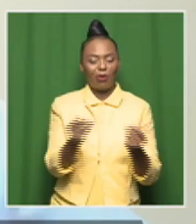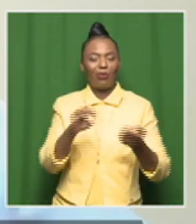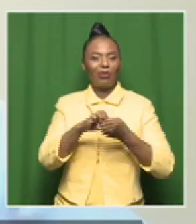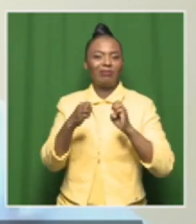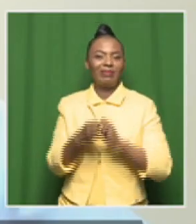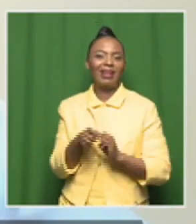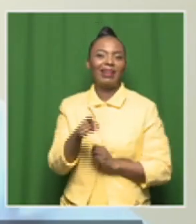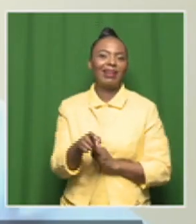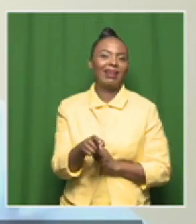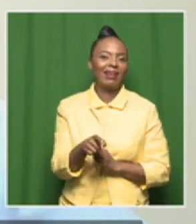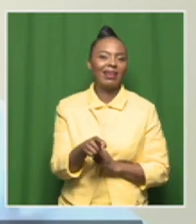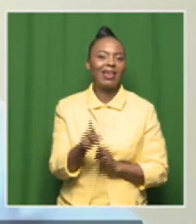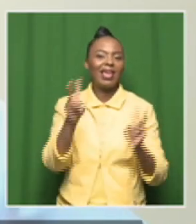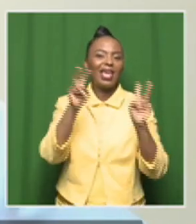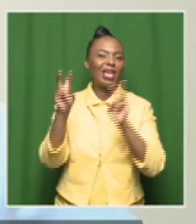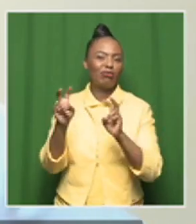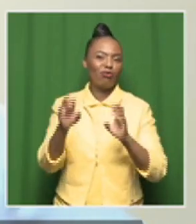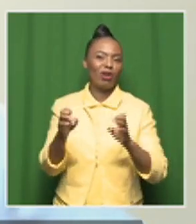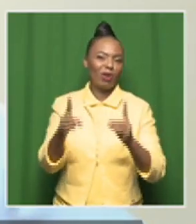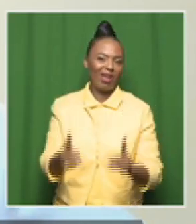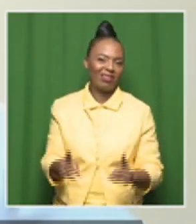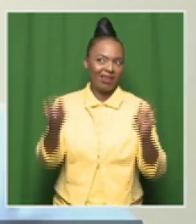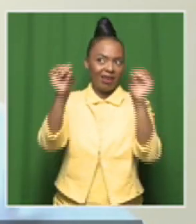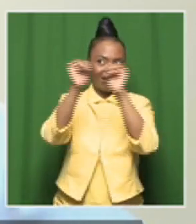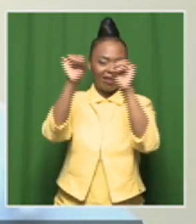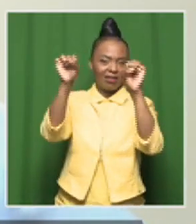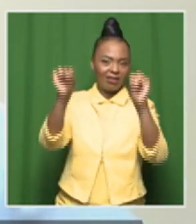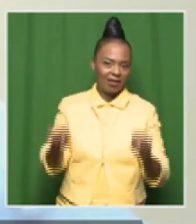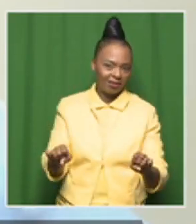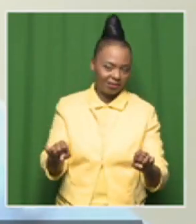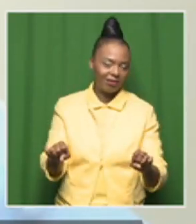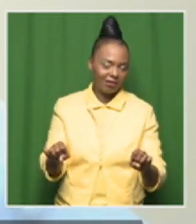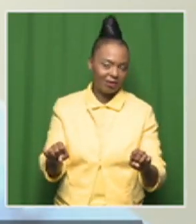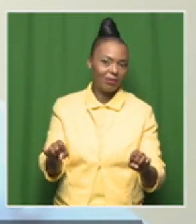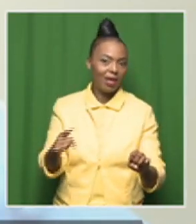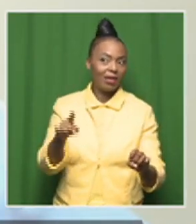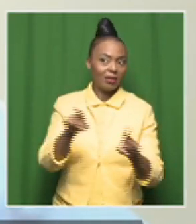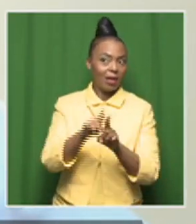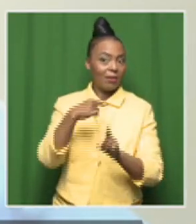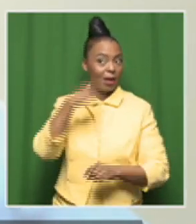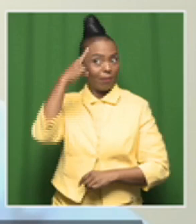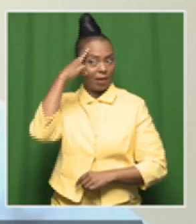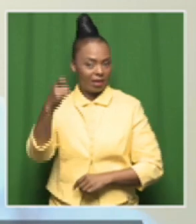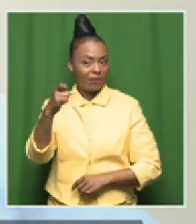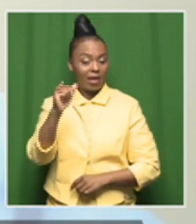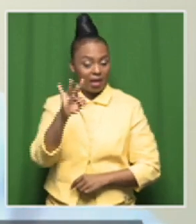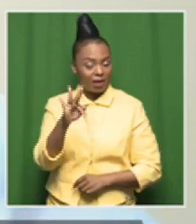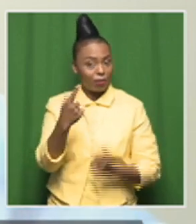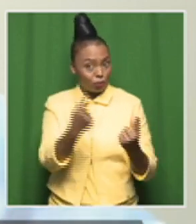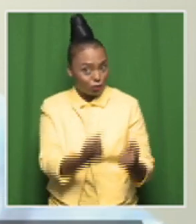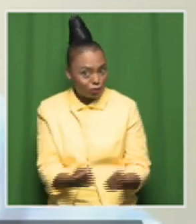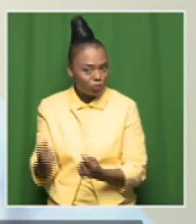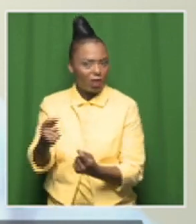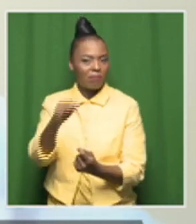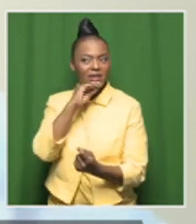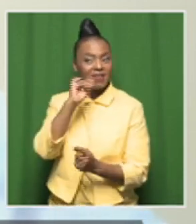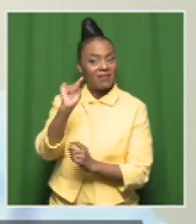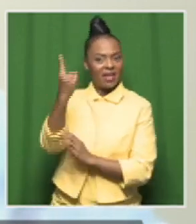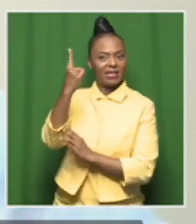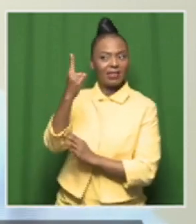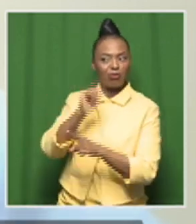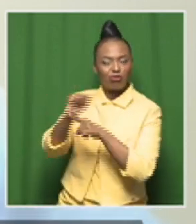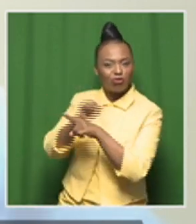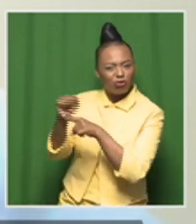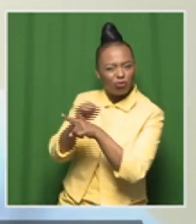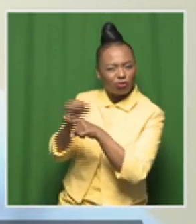have in the educational system. I we are a firm believer in that. To do that, you have to address the teachers, not